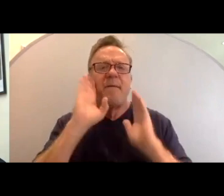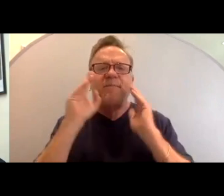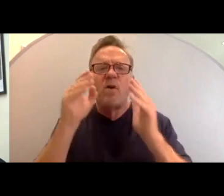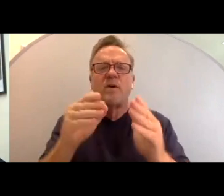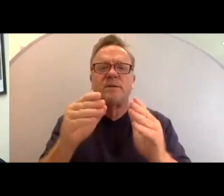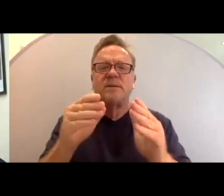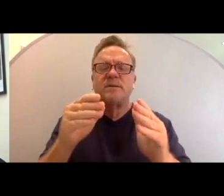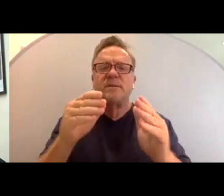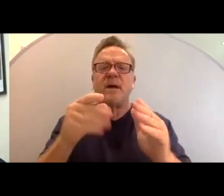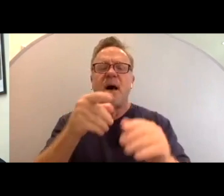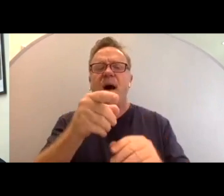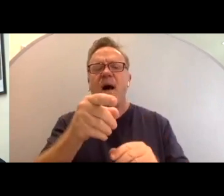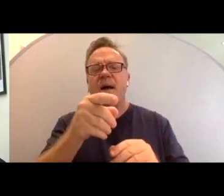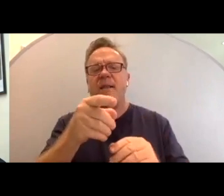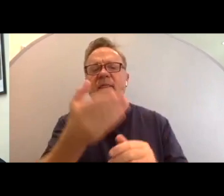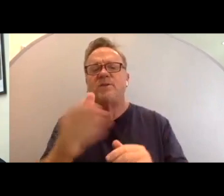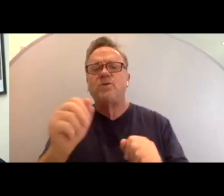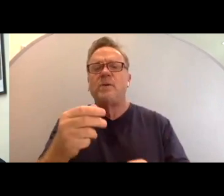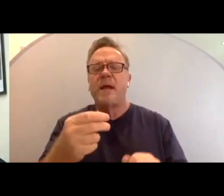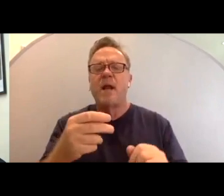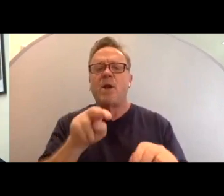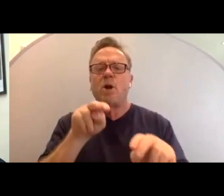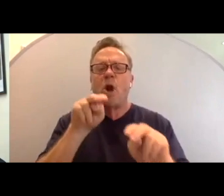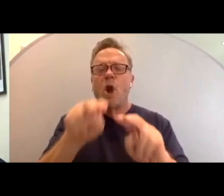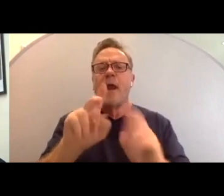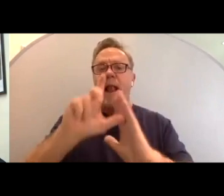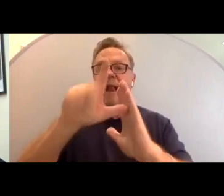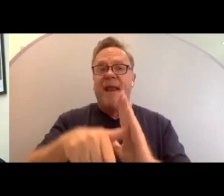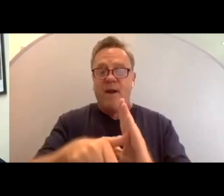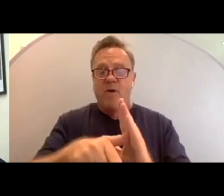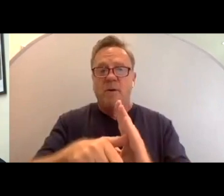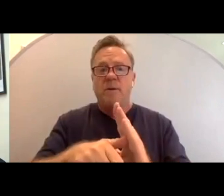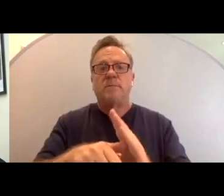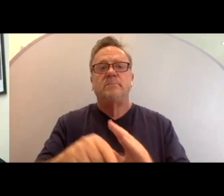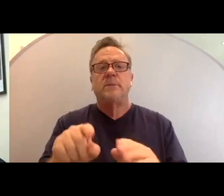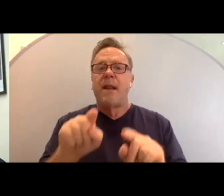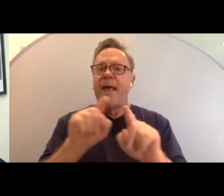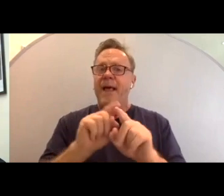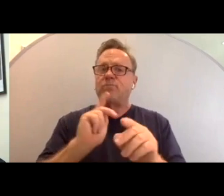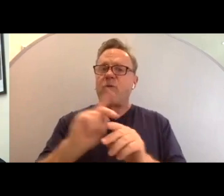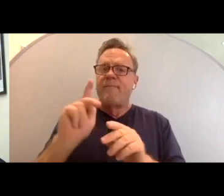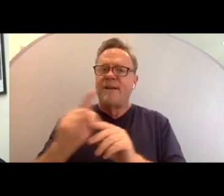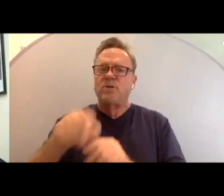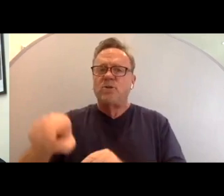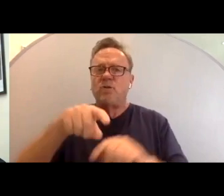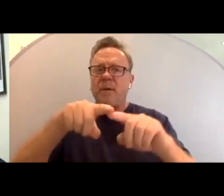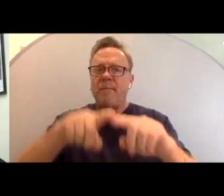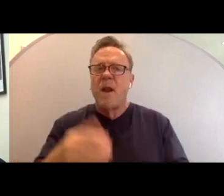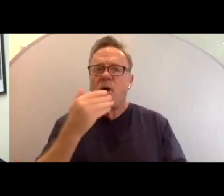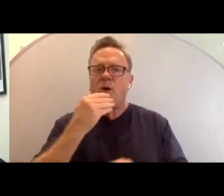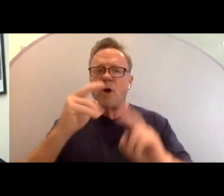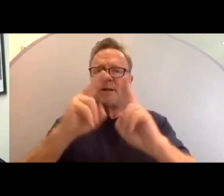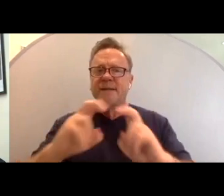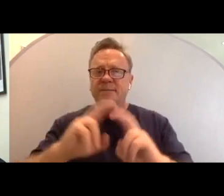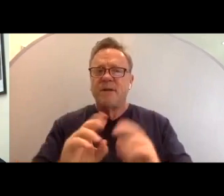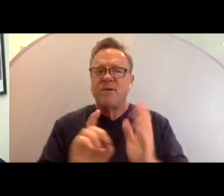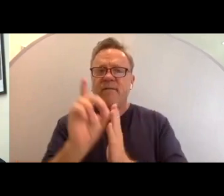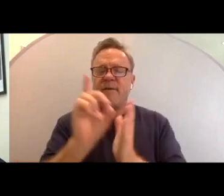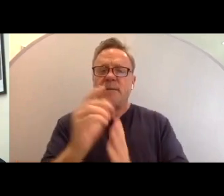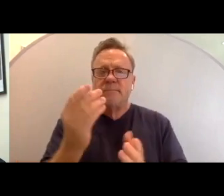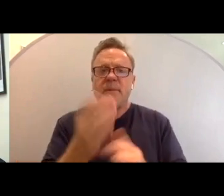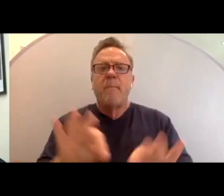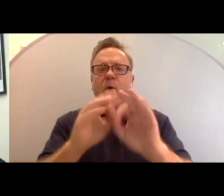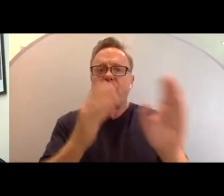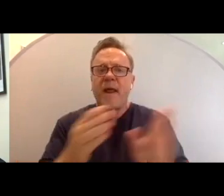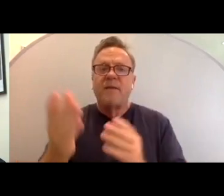highlights for you to refer to later. But as professionals, you depend on good assessments to develop a useful plan of